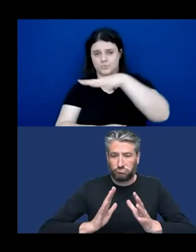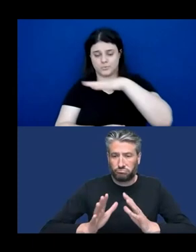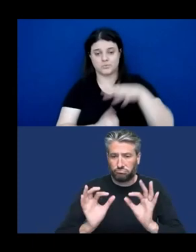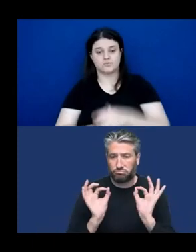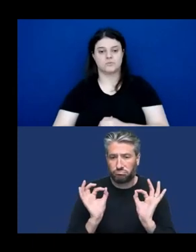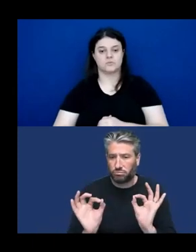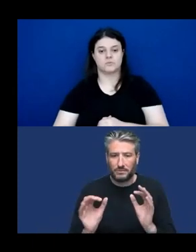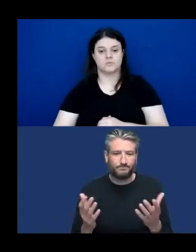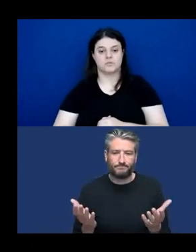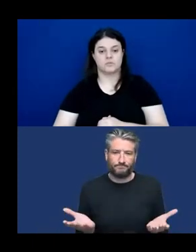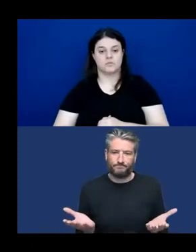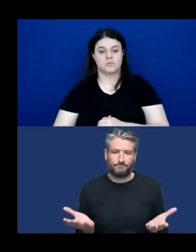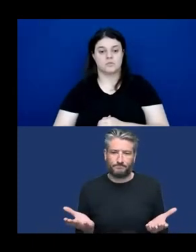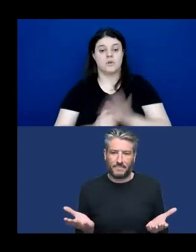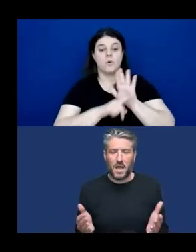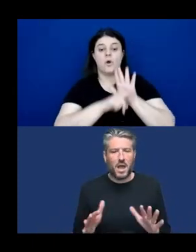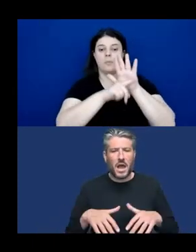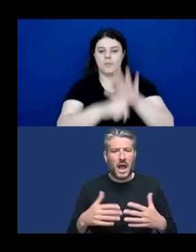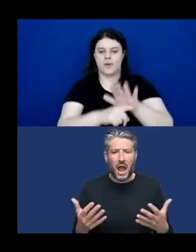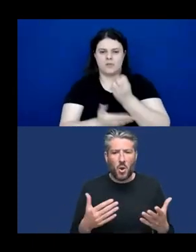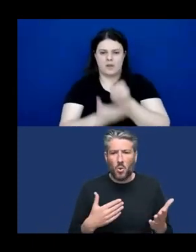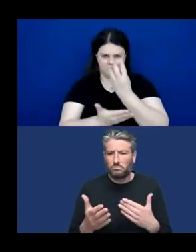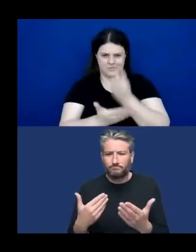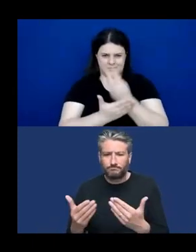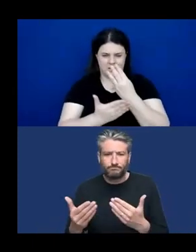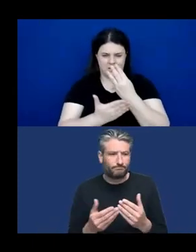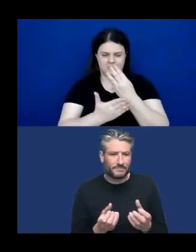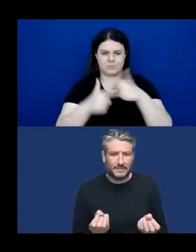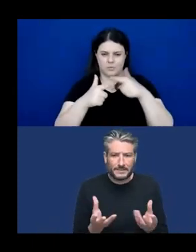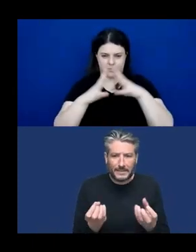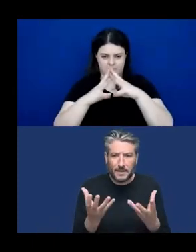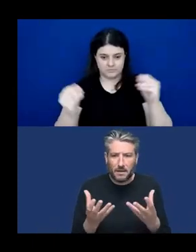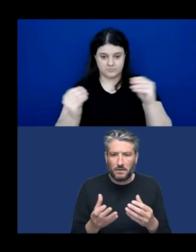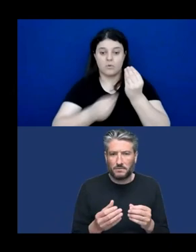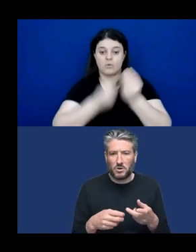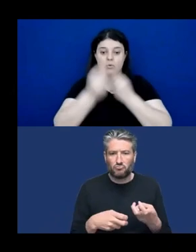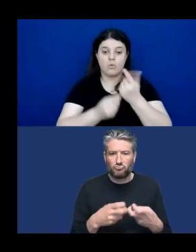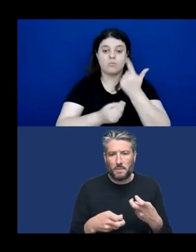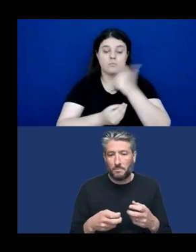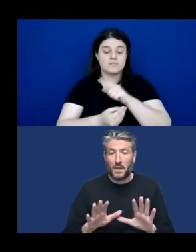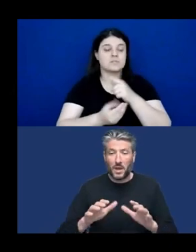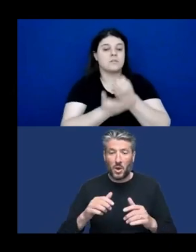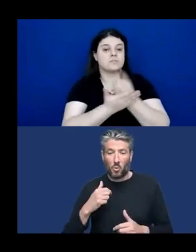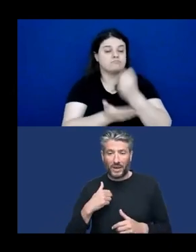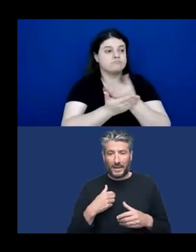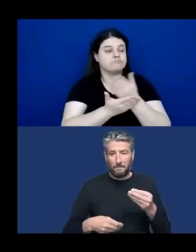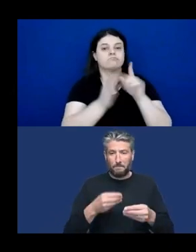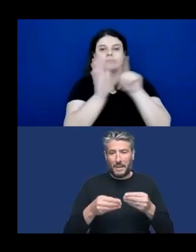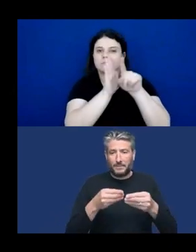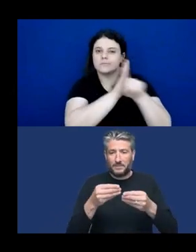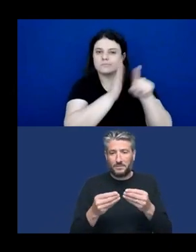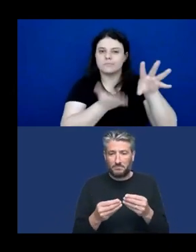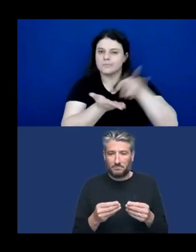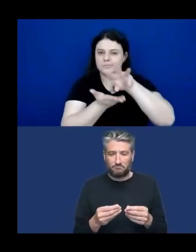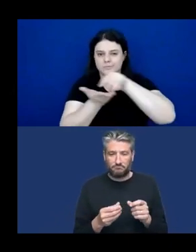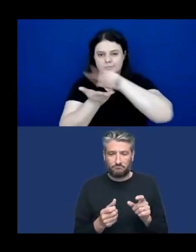To help address this data problem, we have been building data collecting resources. Instead of paying people to gather data, we are